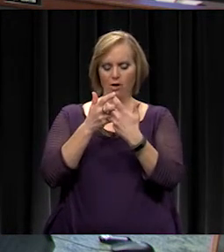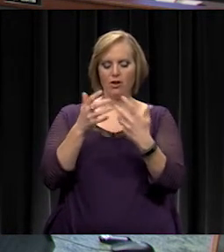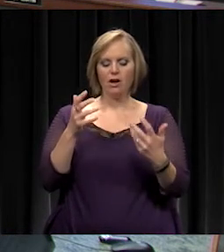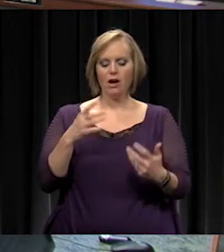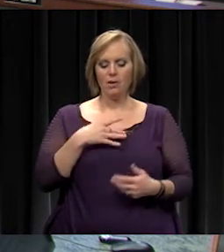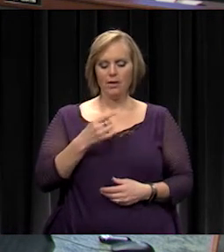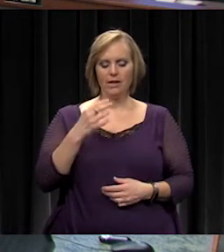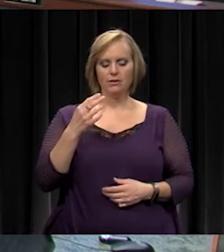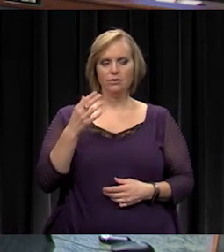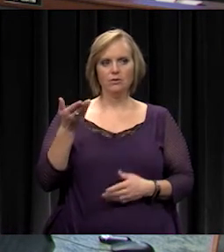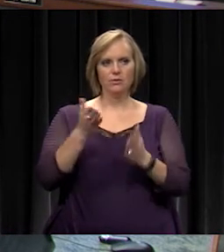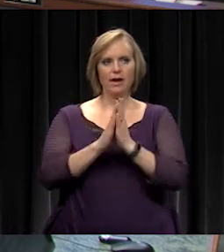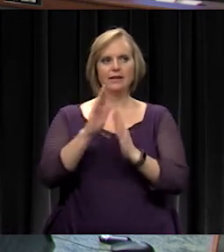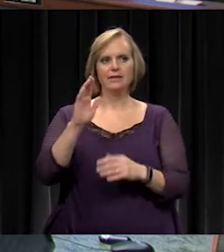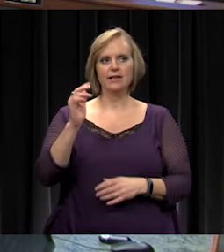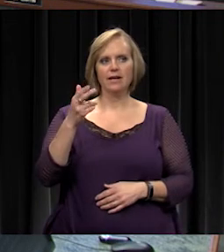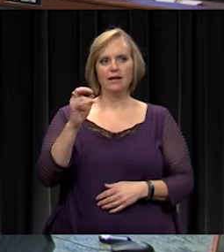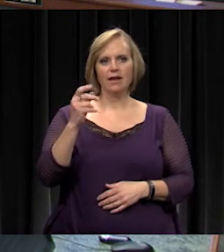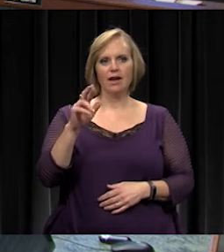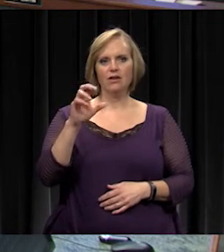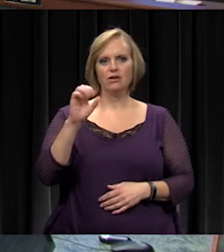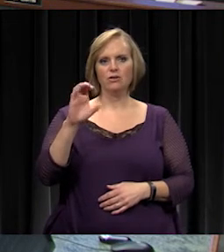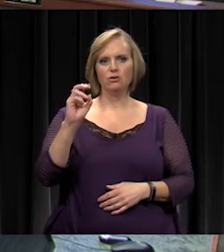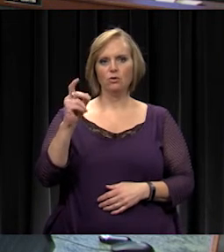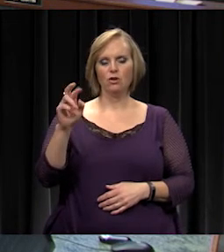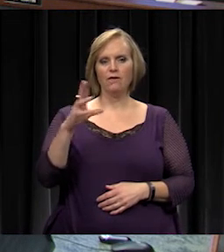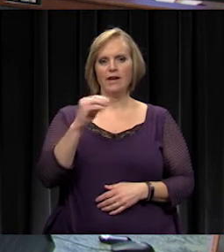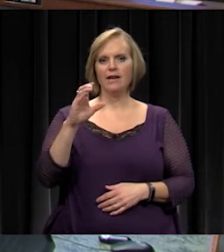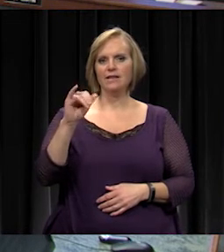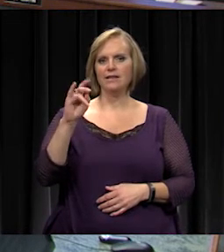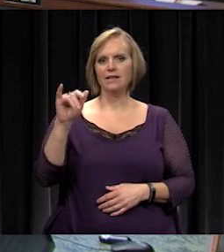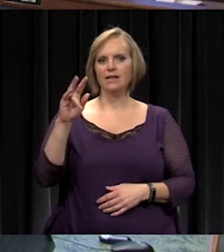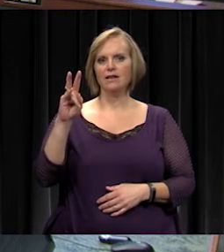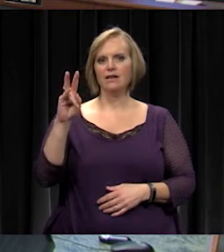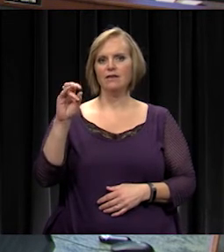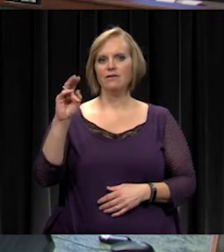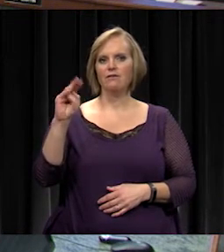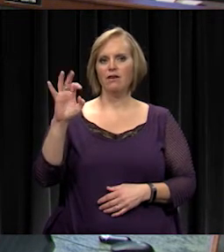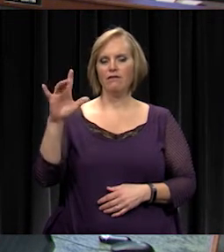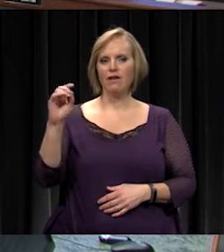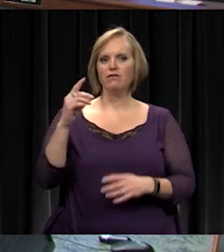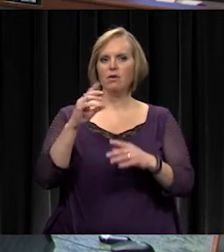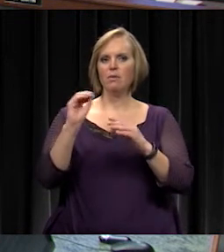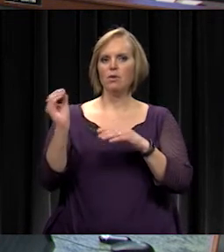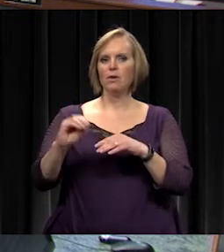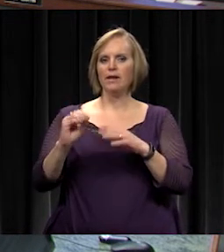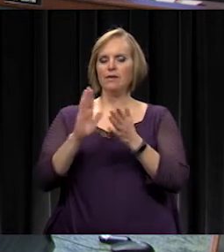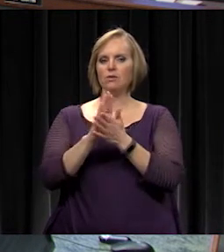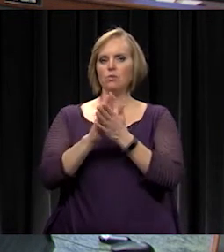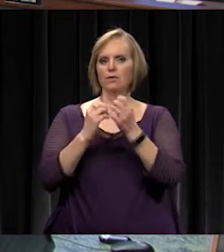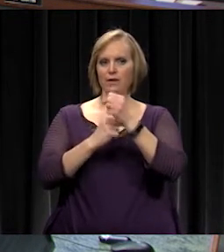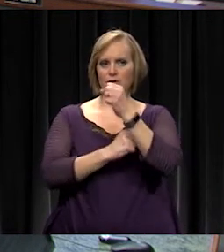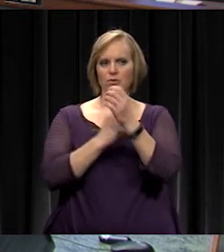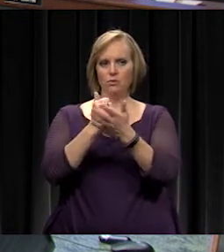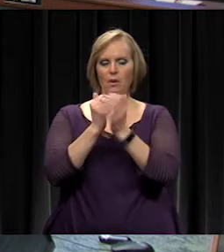to ask Heather Schoonover from Community Development and Cindy Von Felt from the Olathe Public Schools Foundation to come forward to help with this recognition.